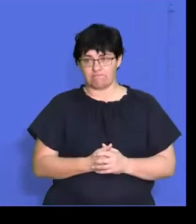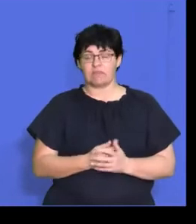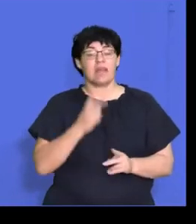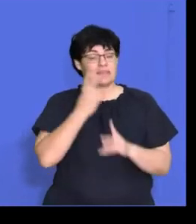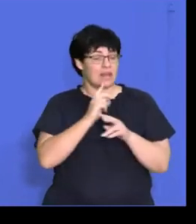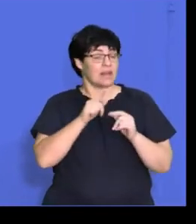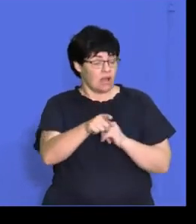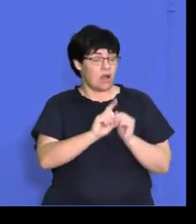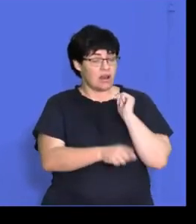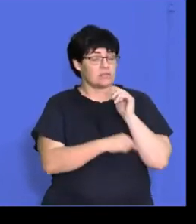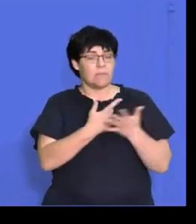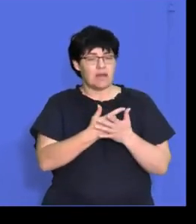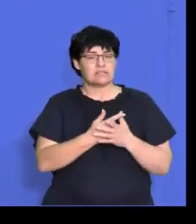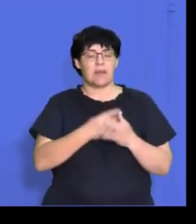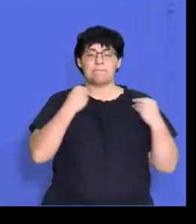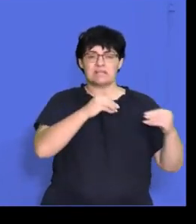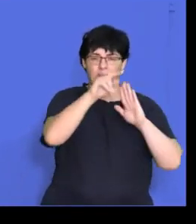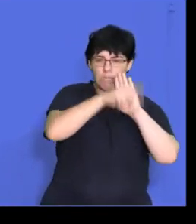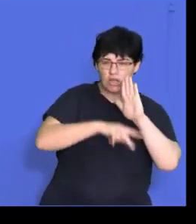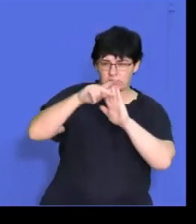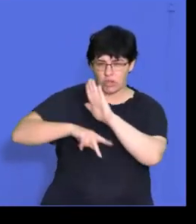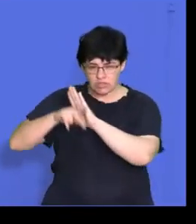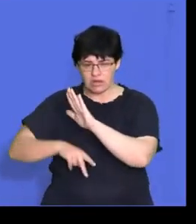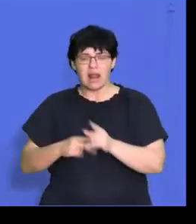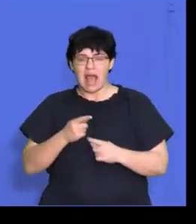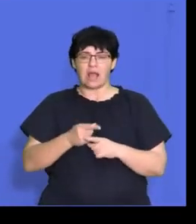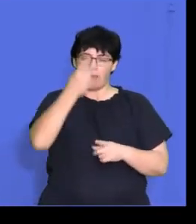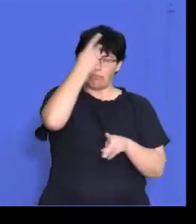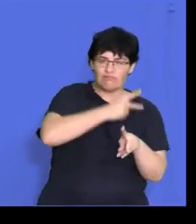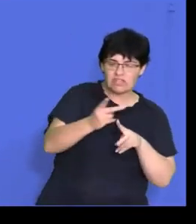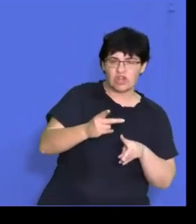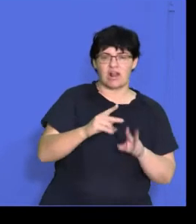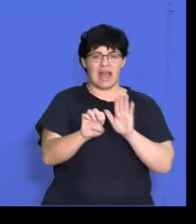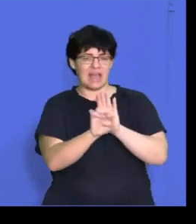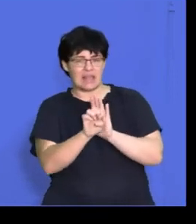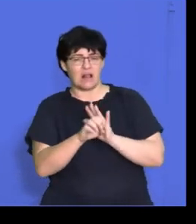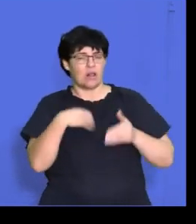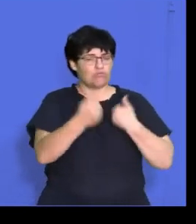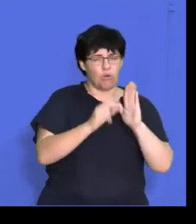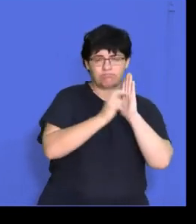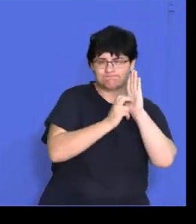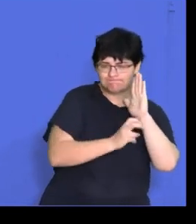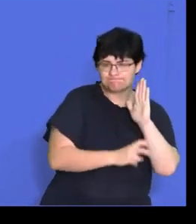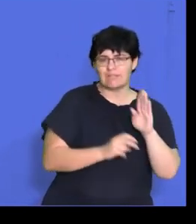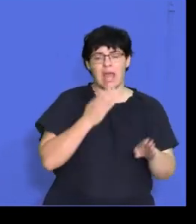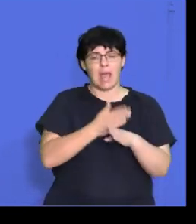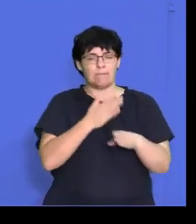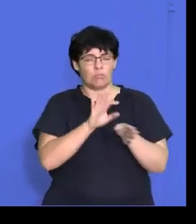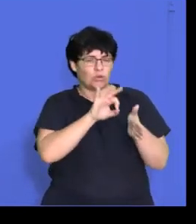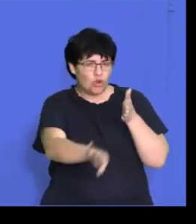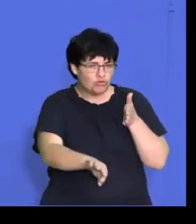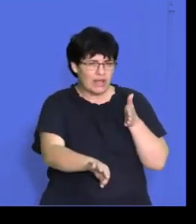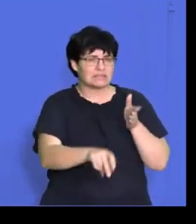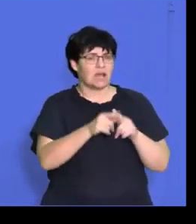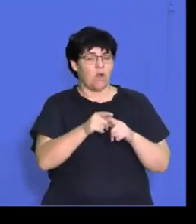must communicate business policies regarding ethical and professional conduct and procedures and employment contract and conditions